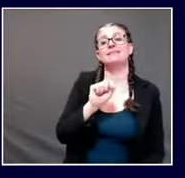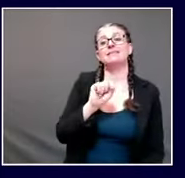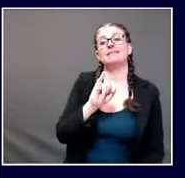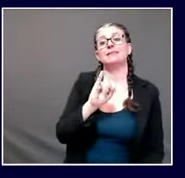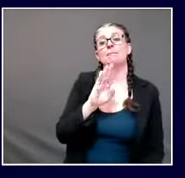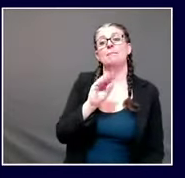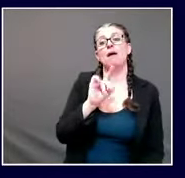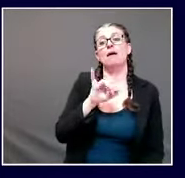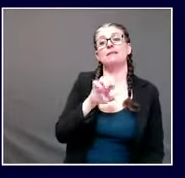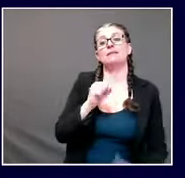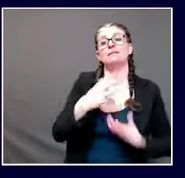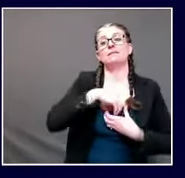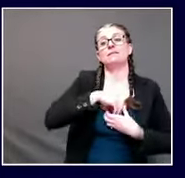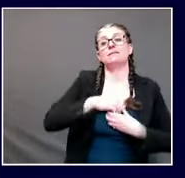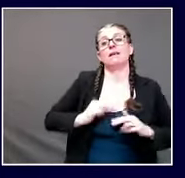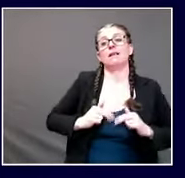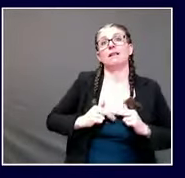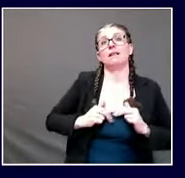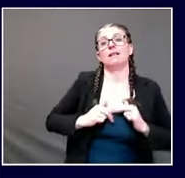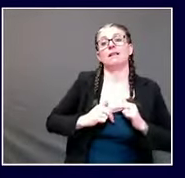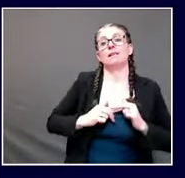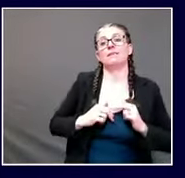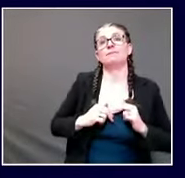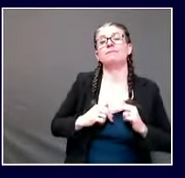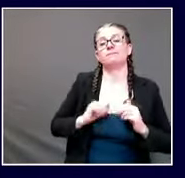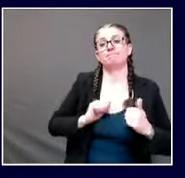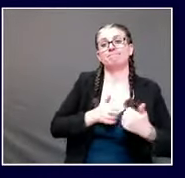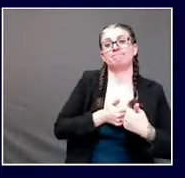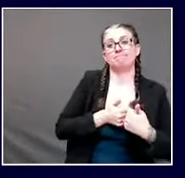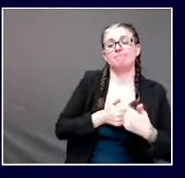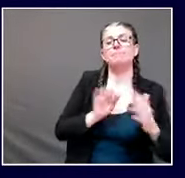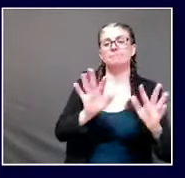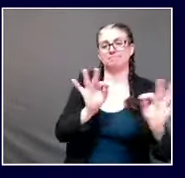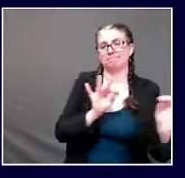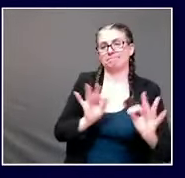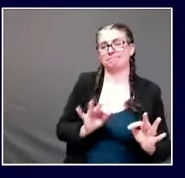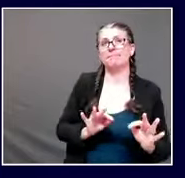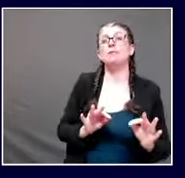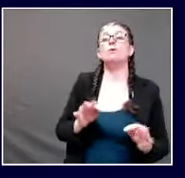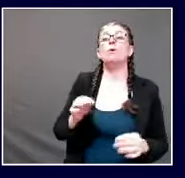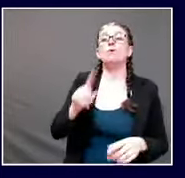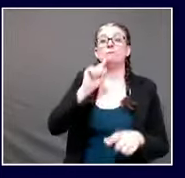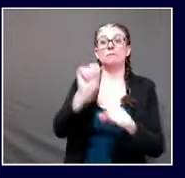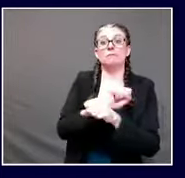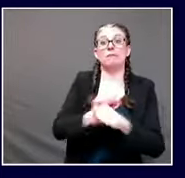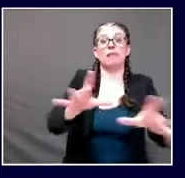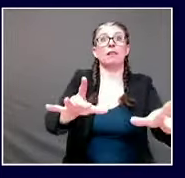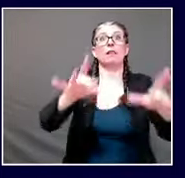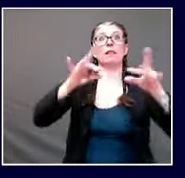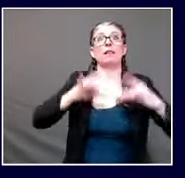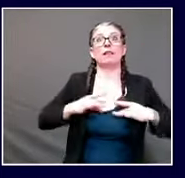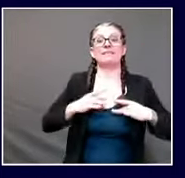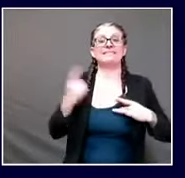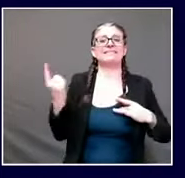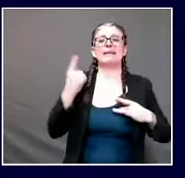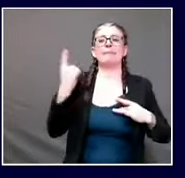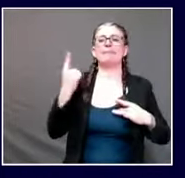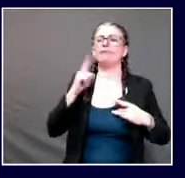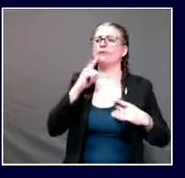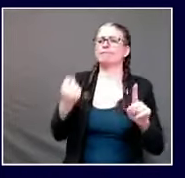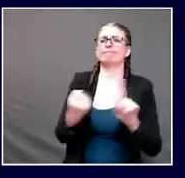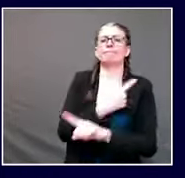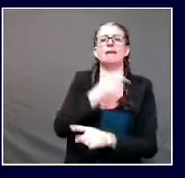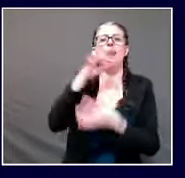bodies make when they are grappling with a foreign substance be it a virus or bacteria and our bodies